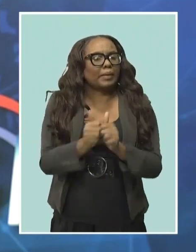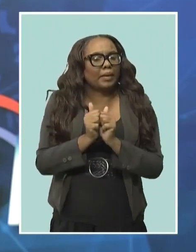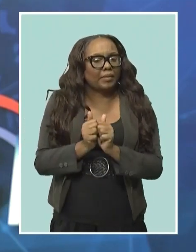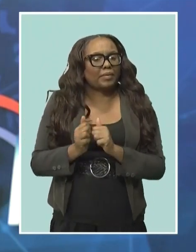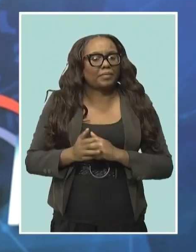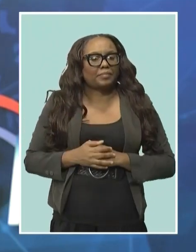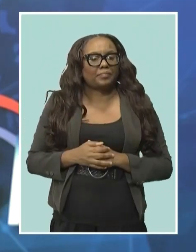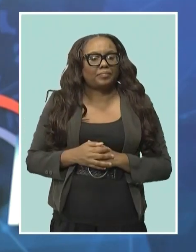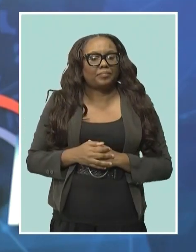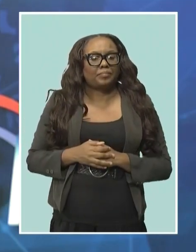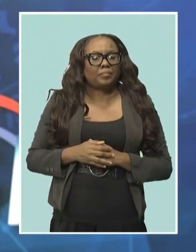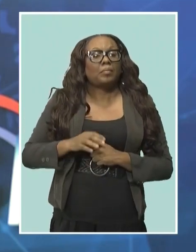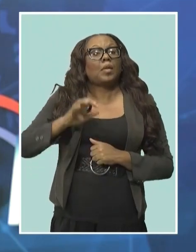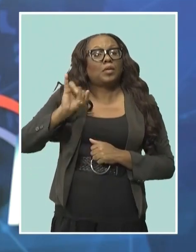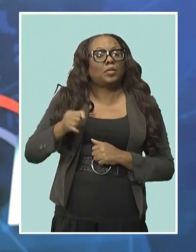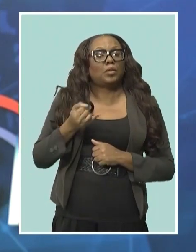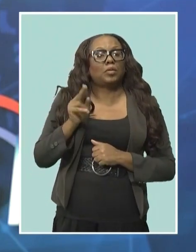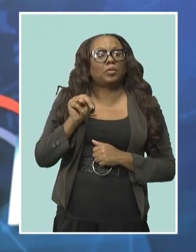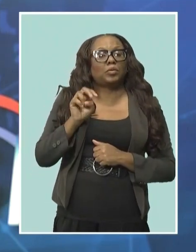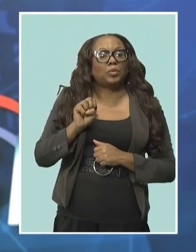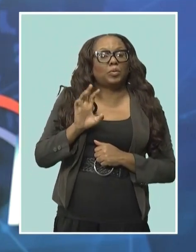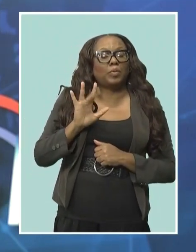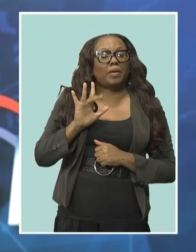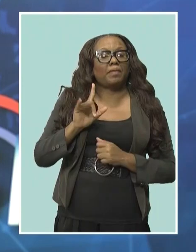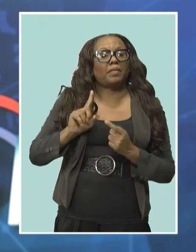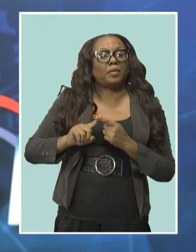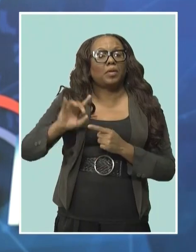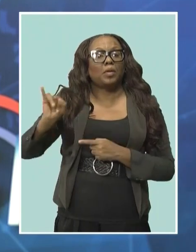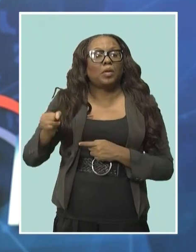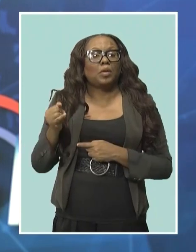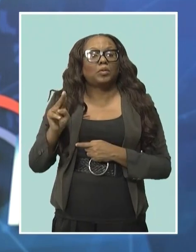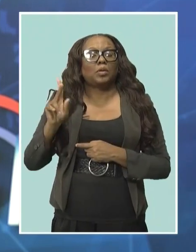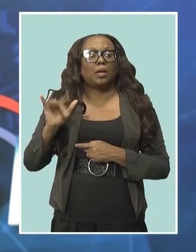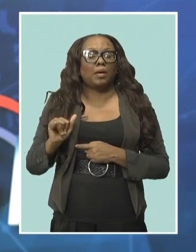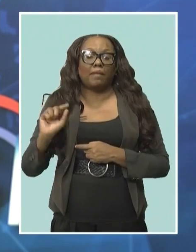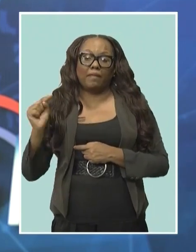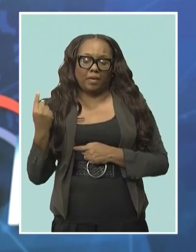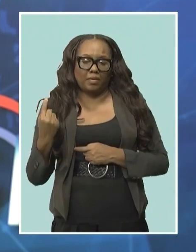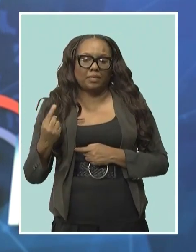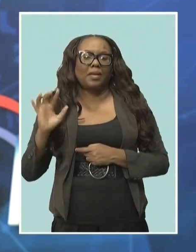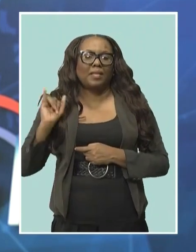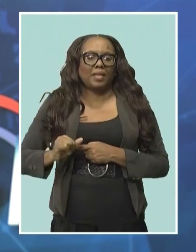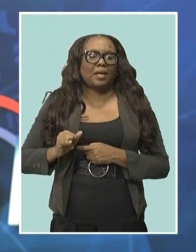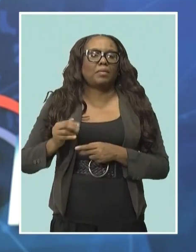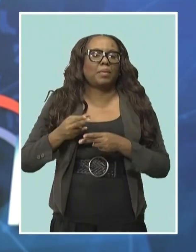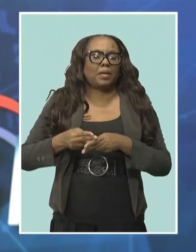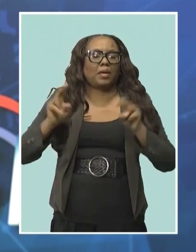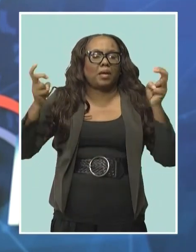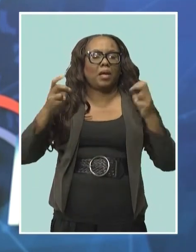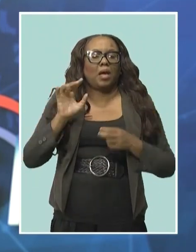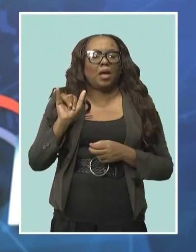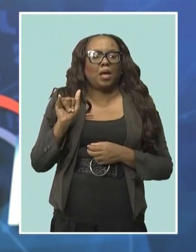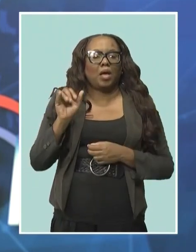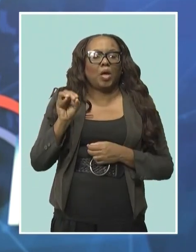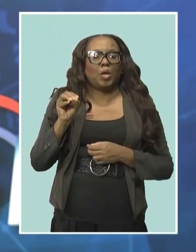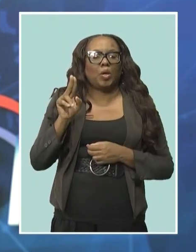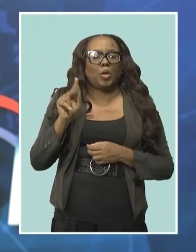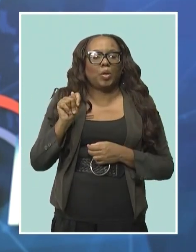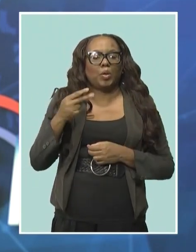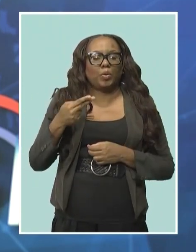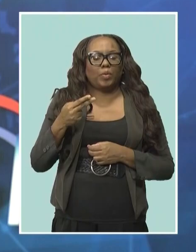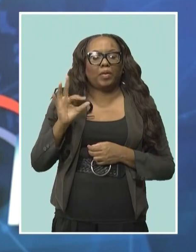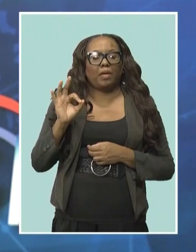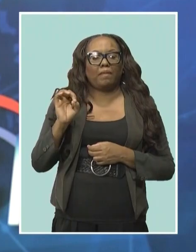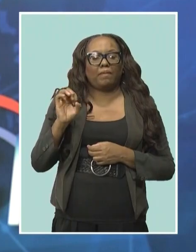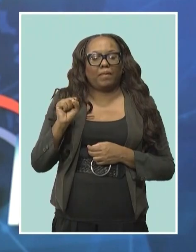25th to July the 1st. One of the organizers, Carlos Cobham, says given the level of crime in the country, it's important to